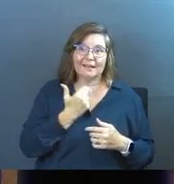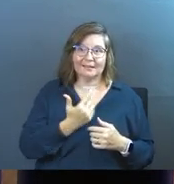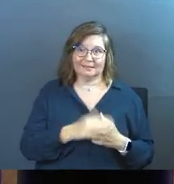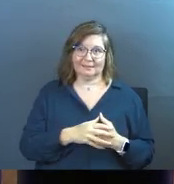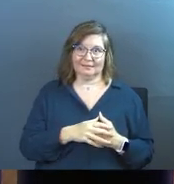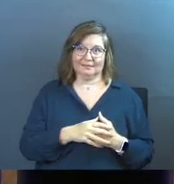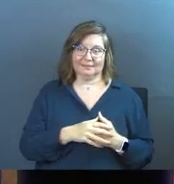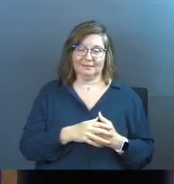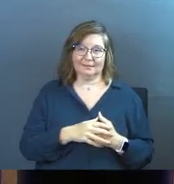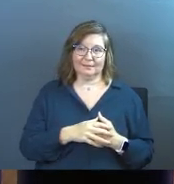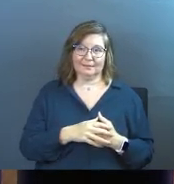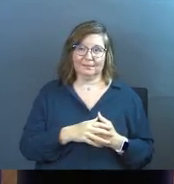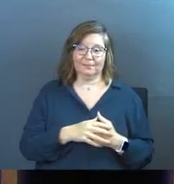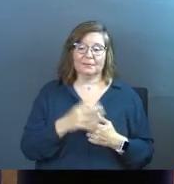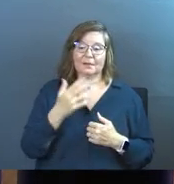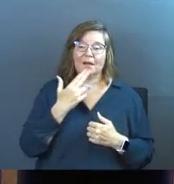honey.